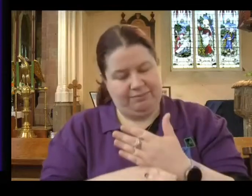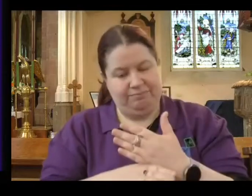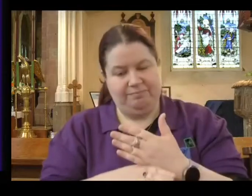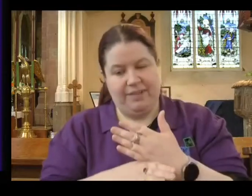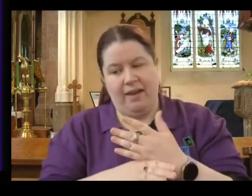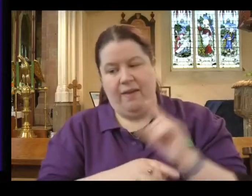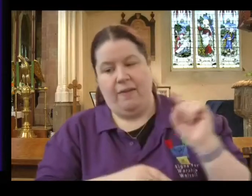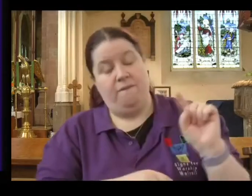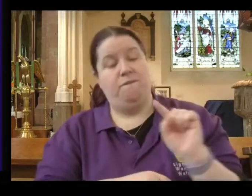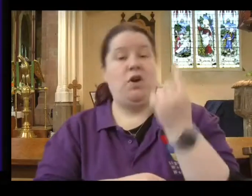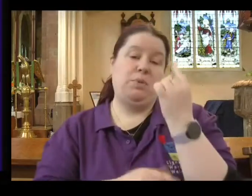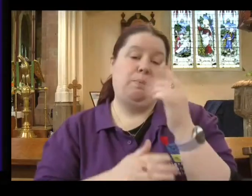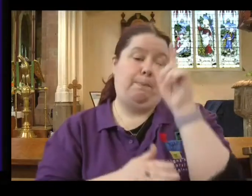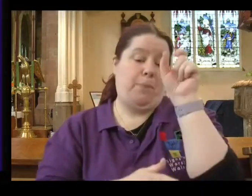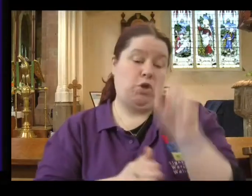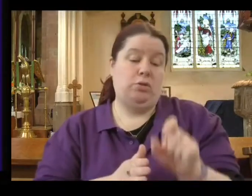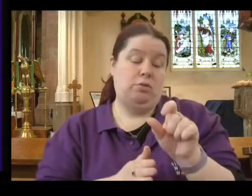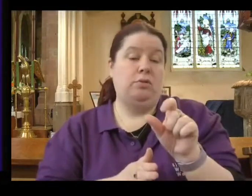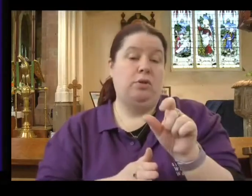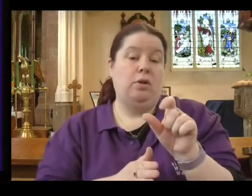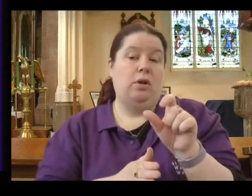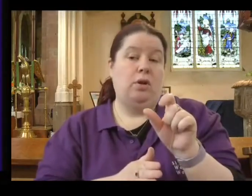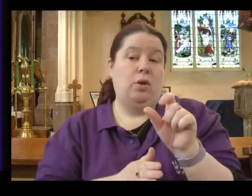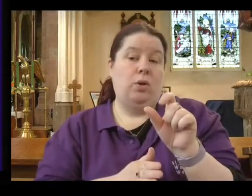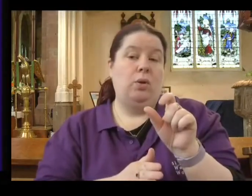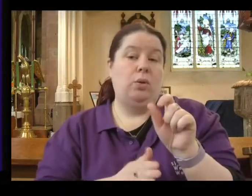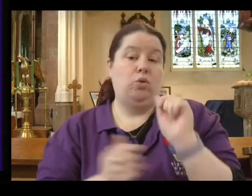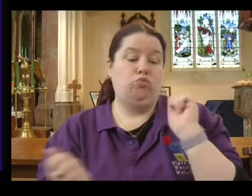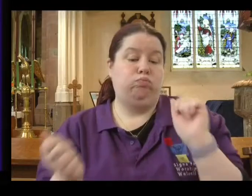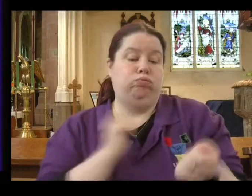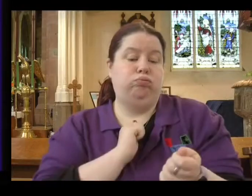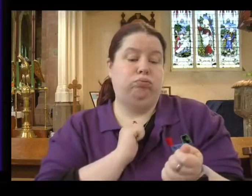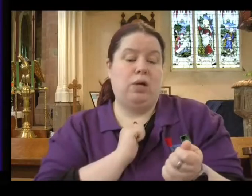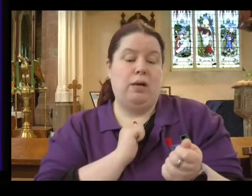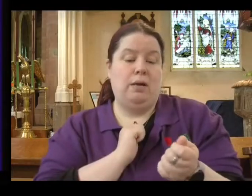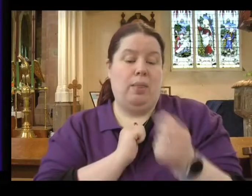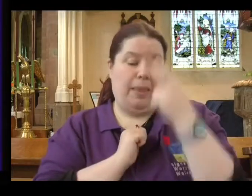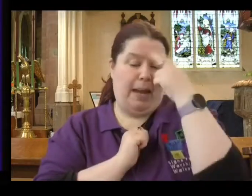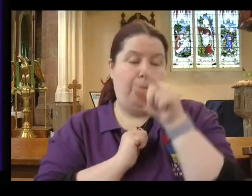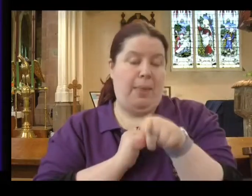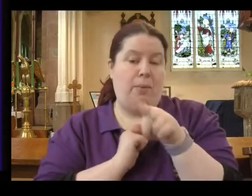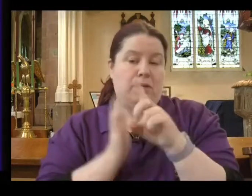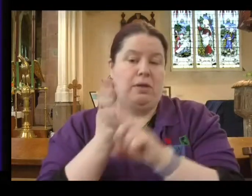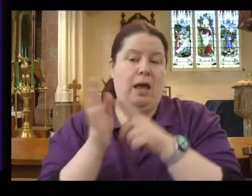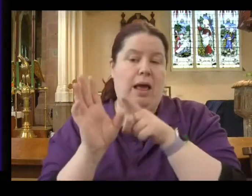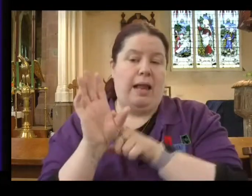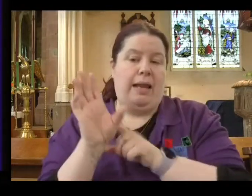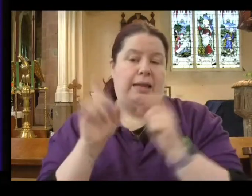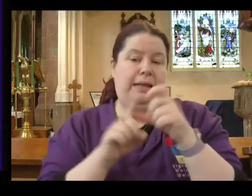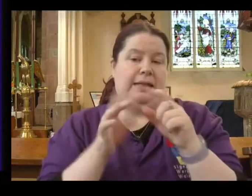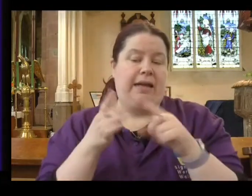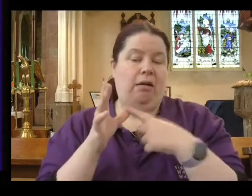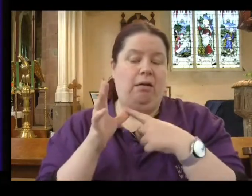happens in Philippi. And the person is called Lydia. Where did Lydia come from? Thyatira.